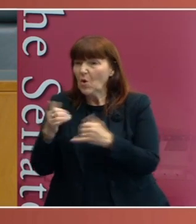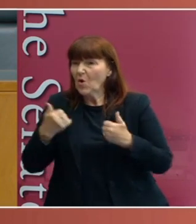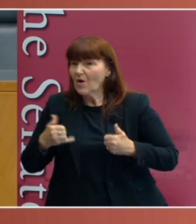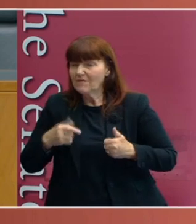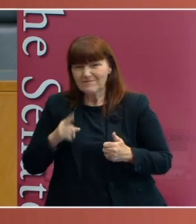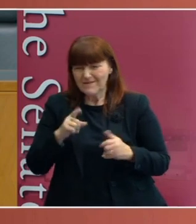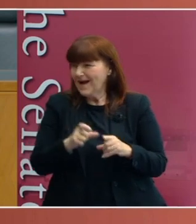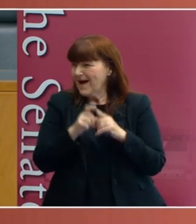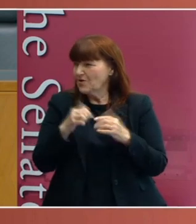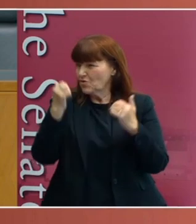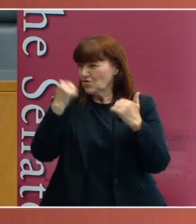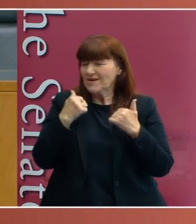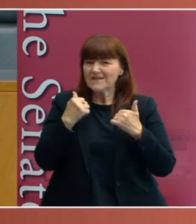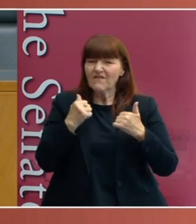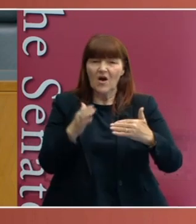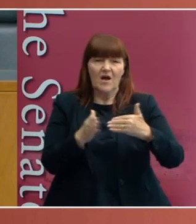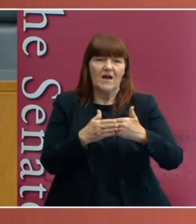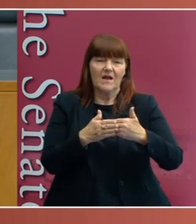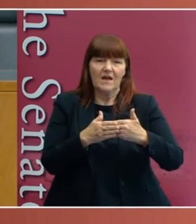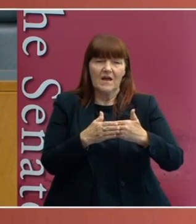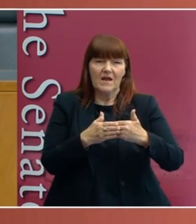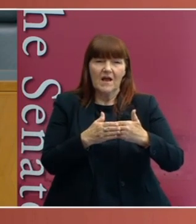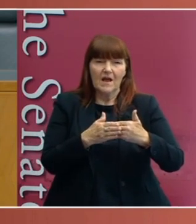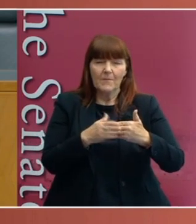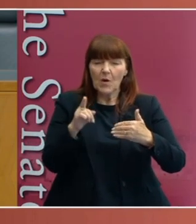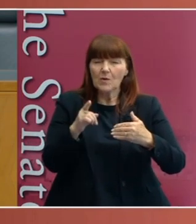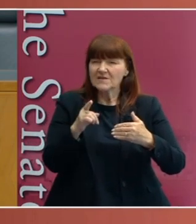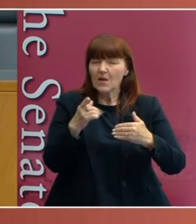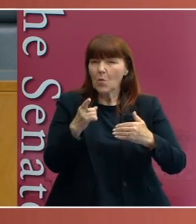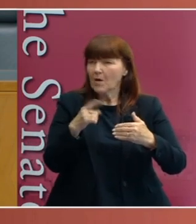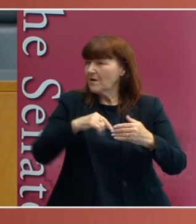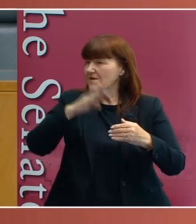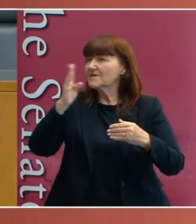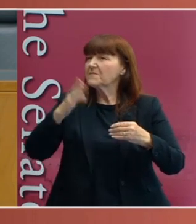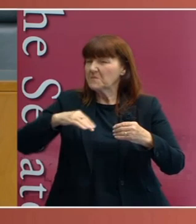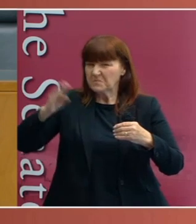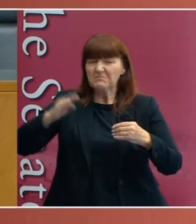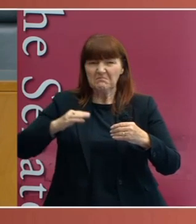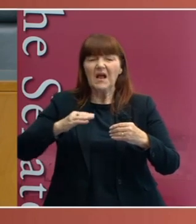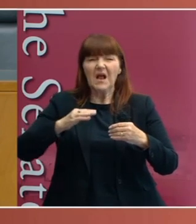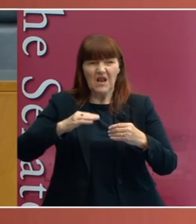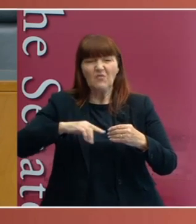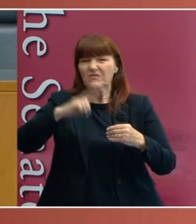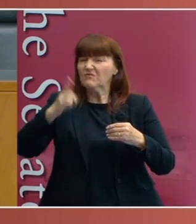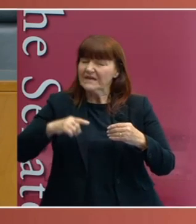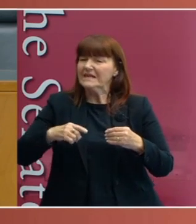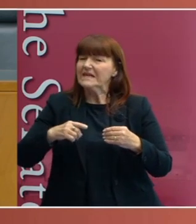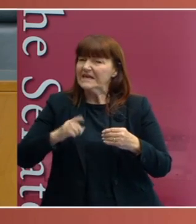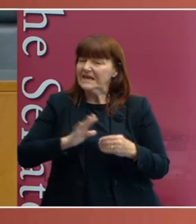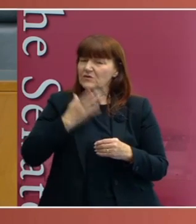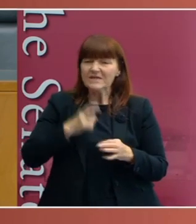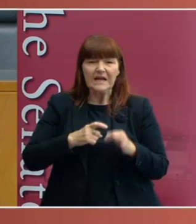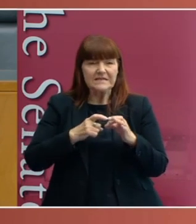to justify. And because it sort of had this sort of swinging thing going on there, it raises really interesting and difficult questions